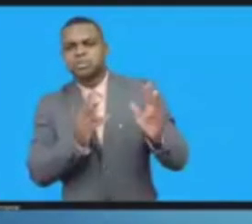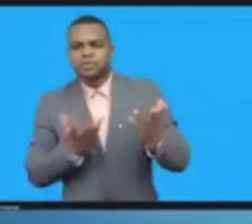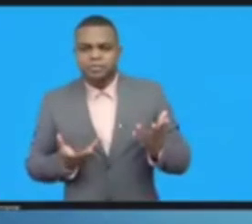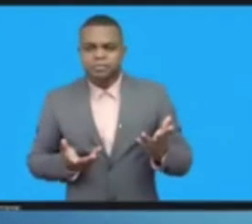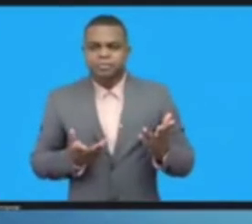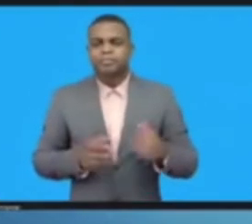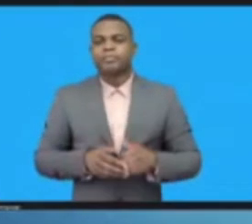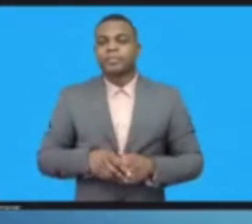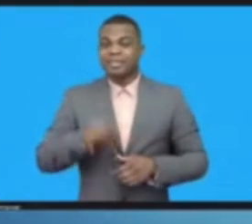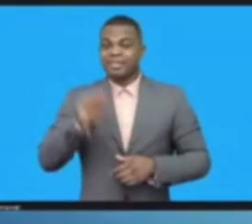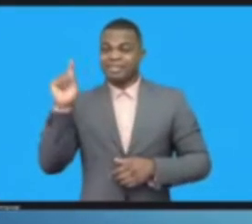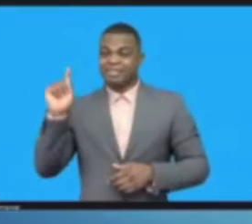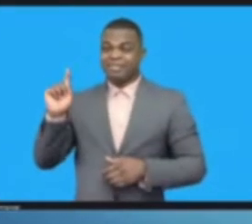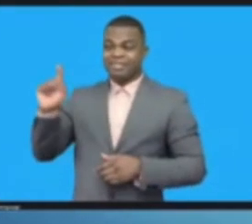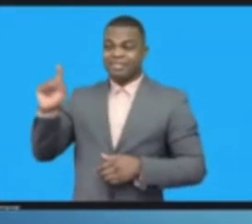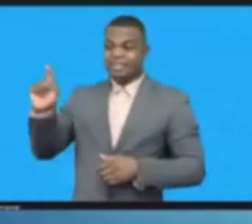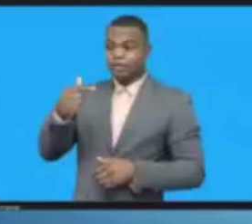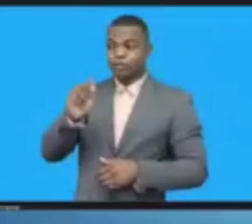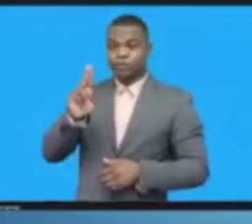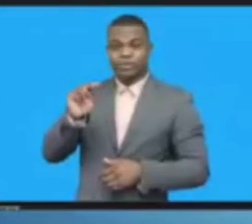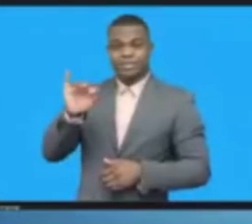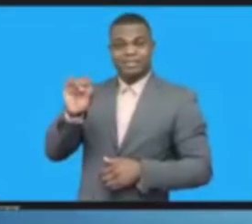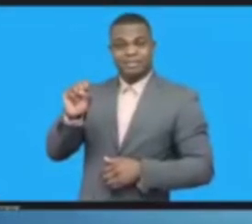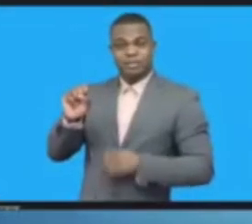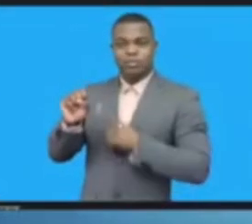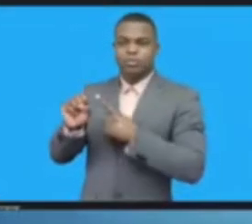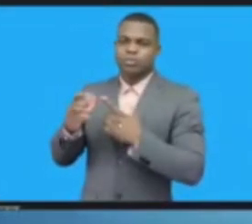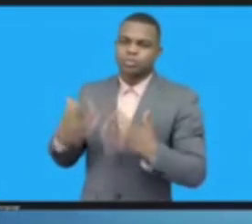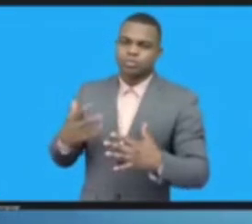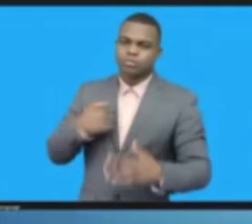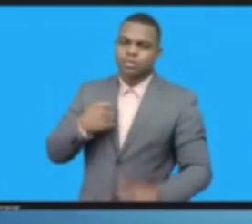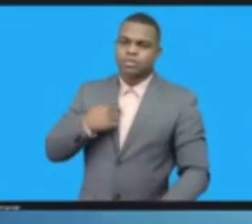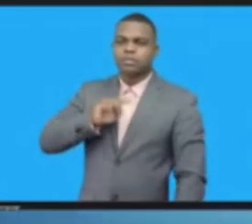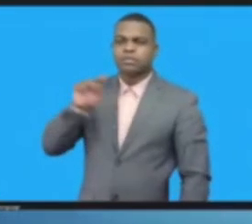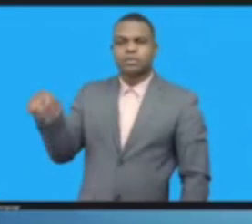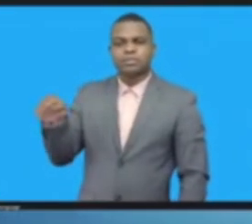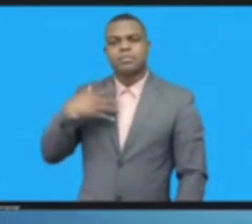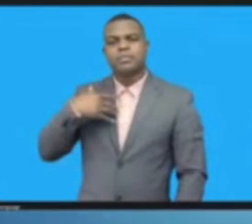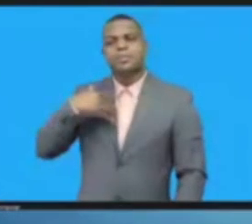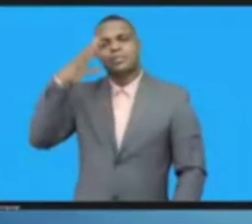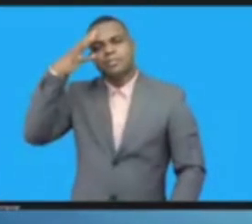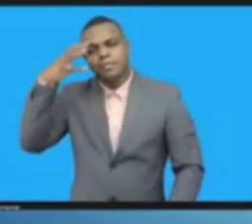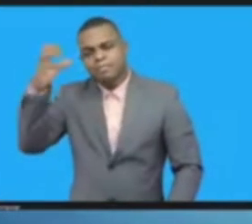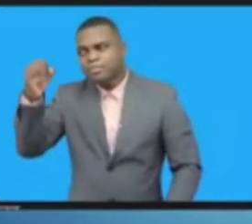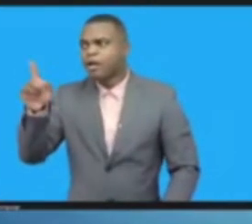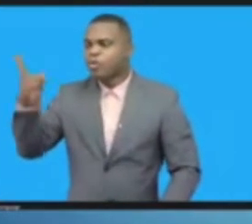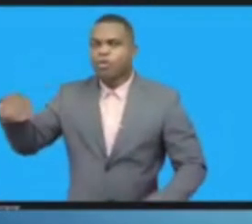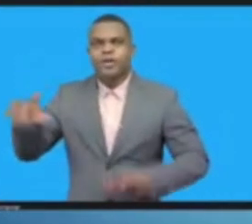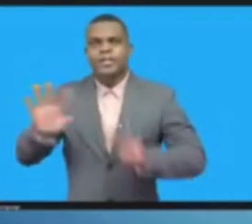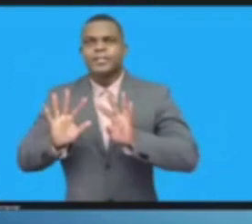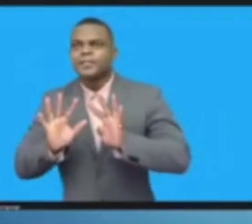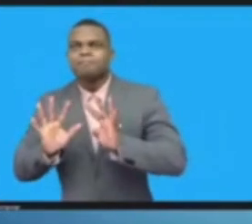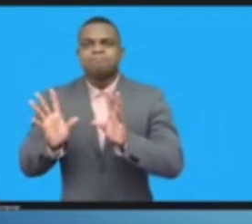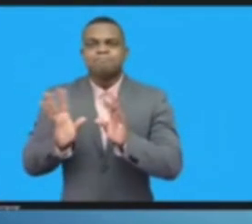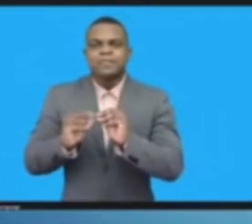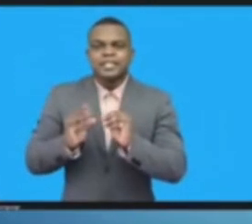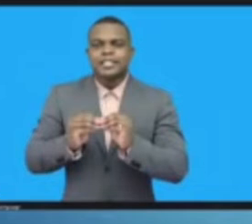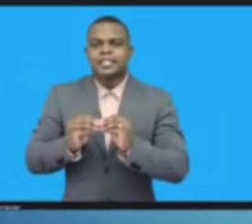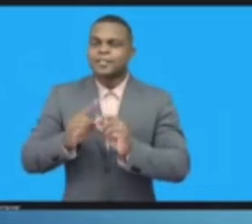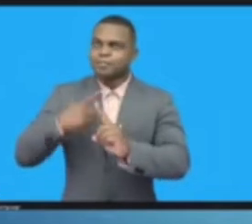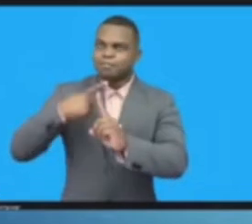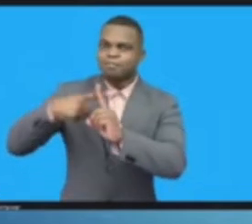the international goodwill that really characterized the summit. And of course, now, 20 years later,